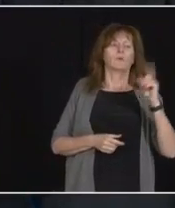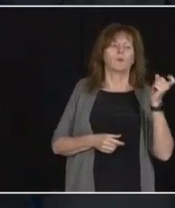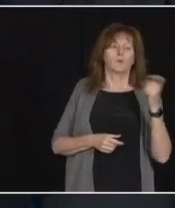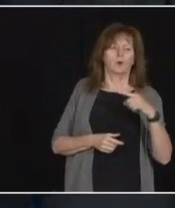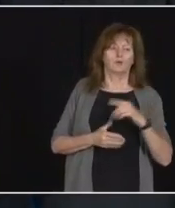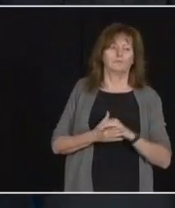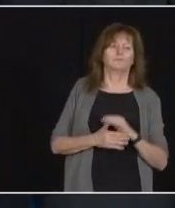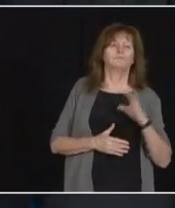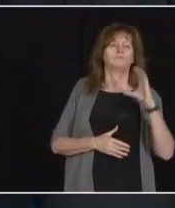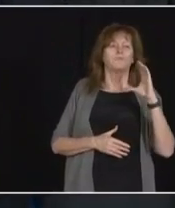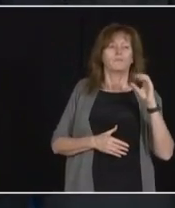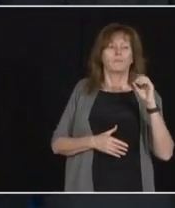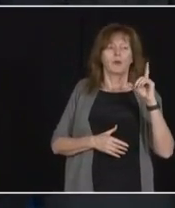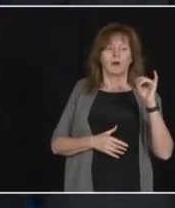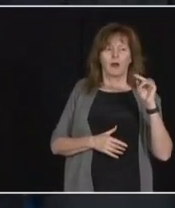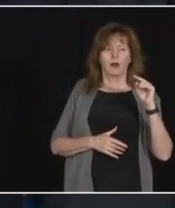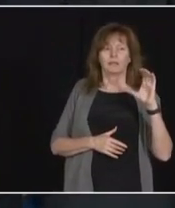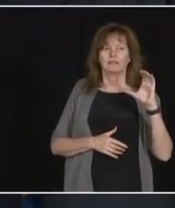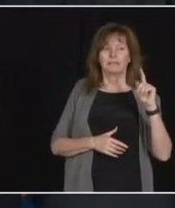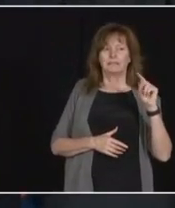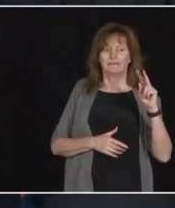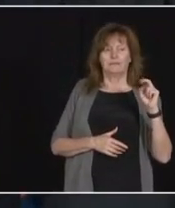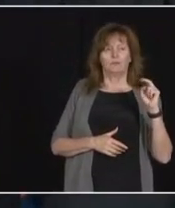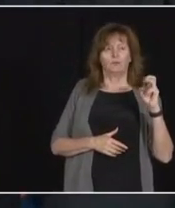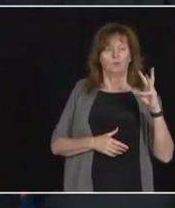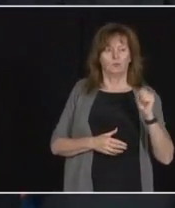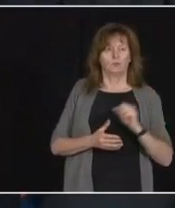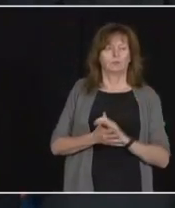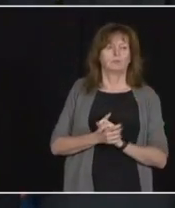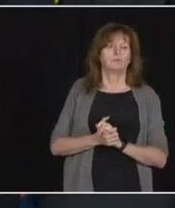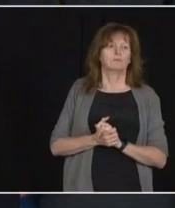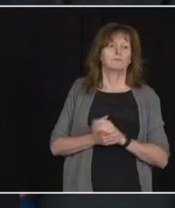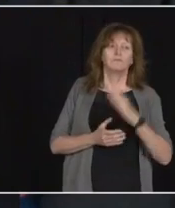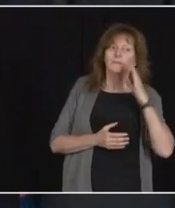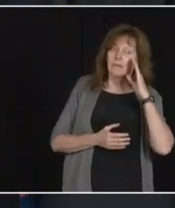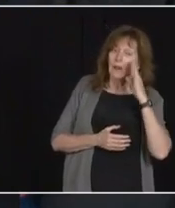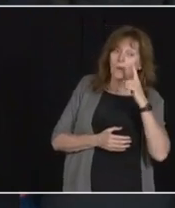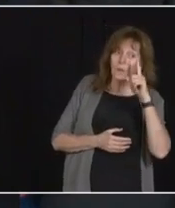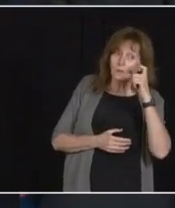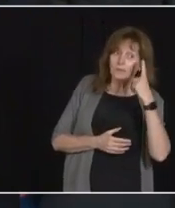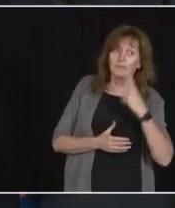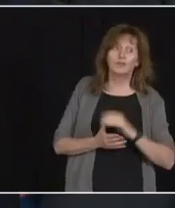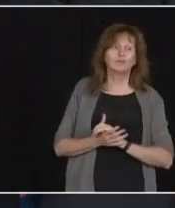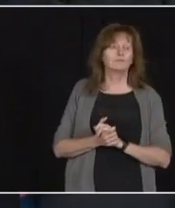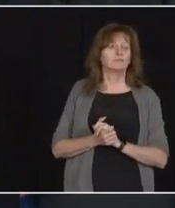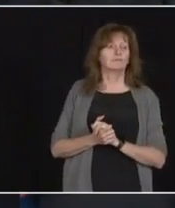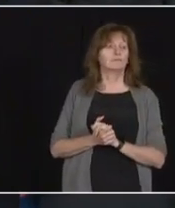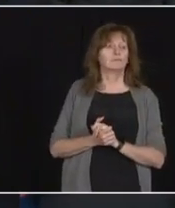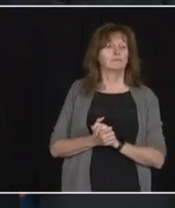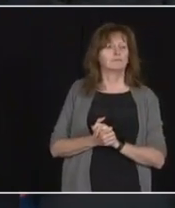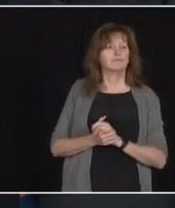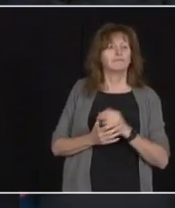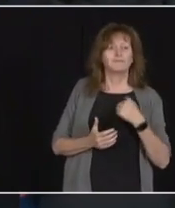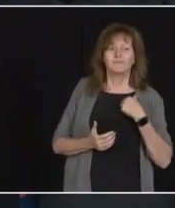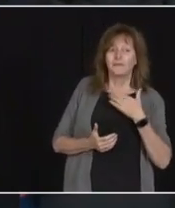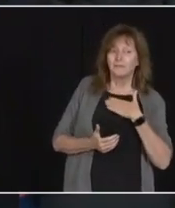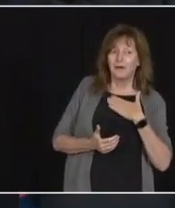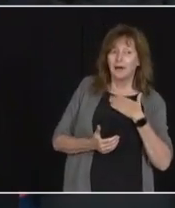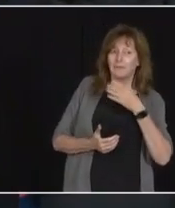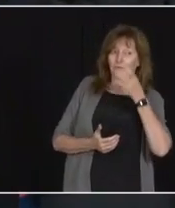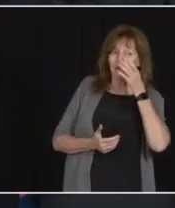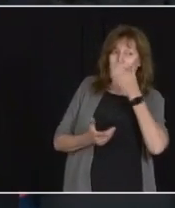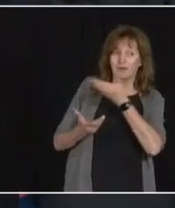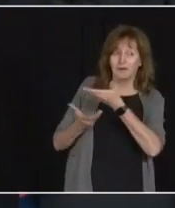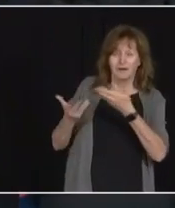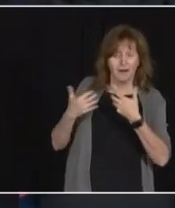from CTV News. Please go ahead. Hi, Colin. Hi there, Premier. I'm glad to hear that everyone is in good health. think